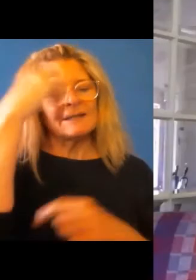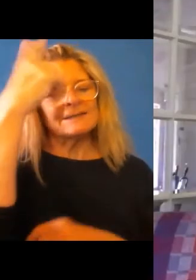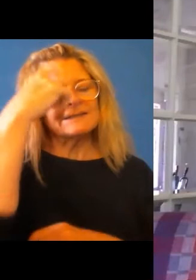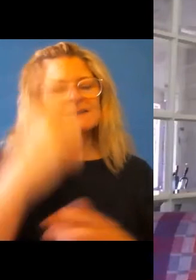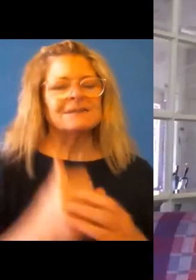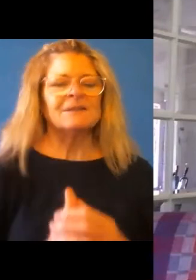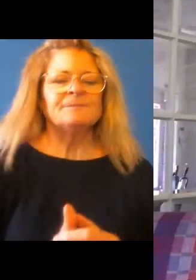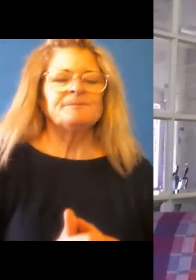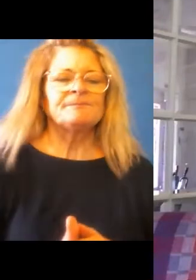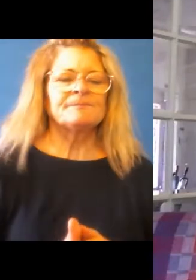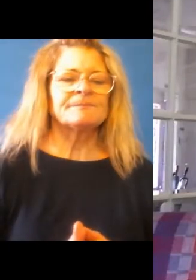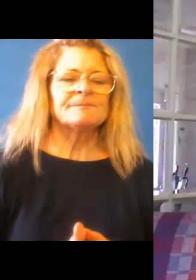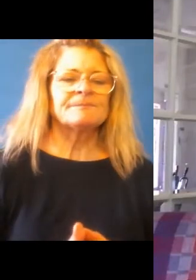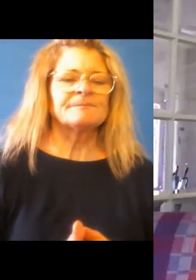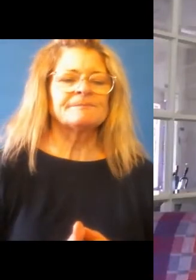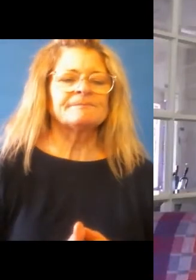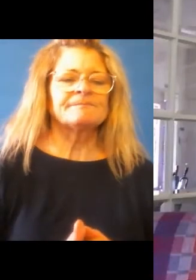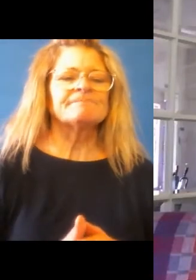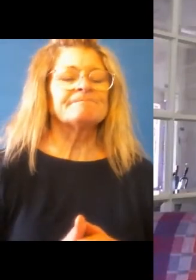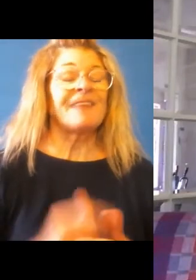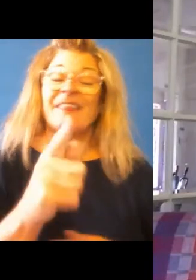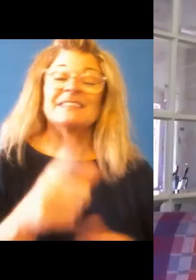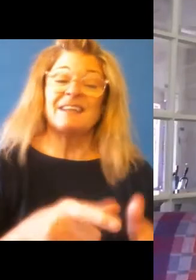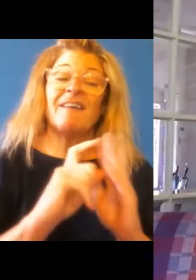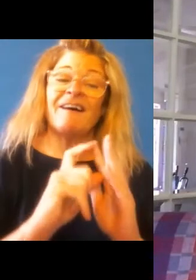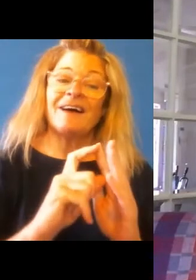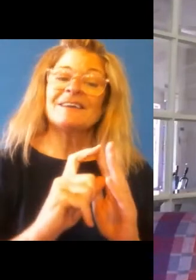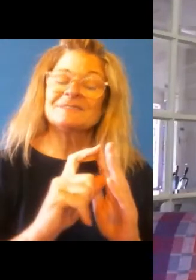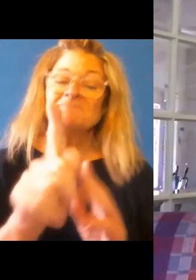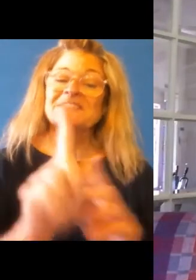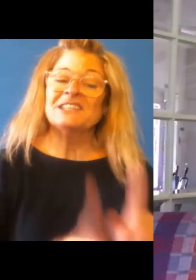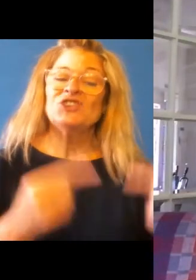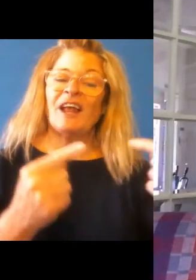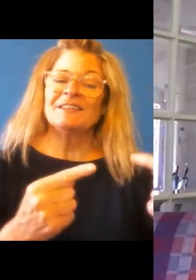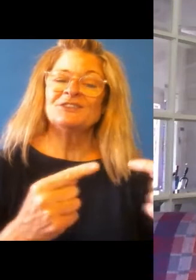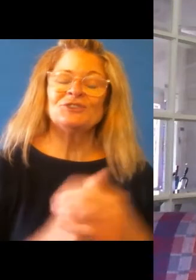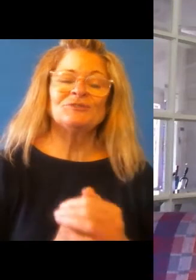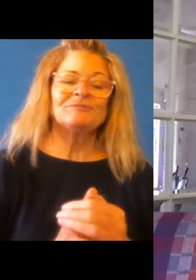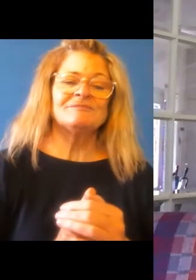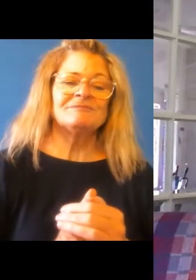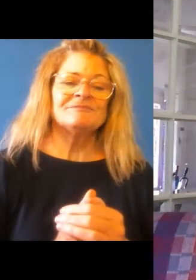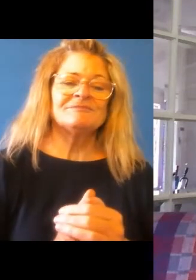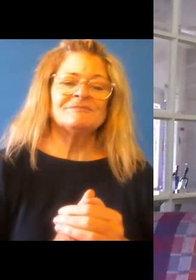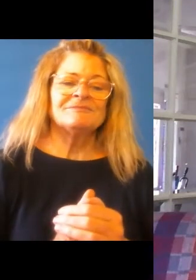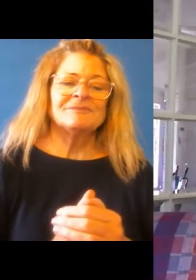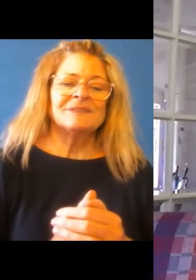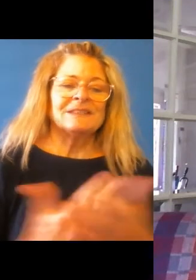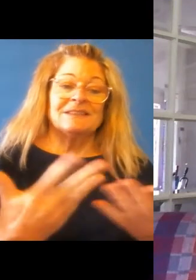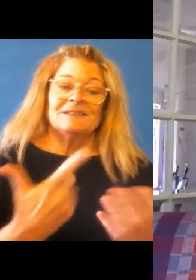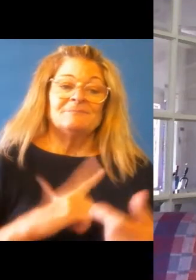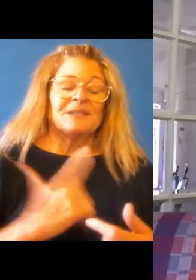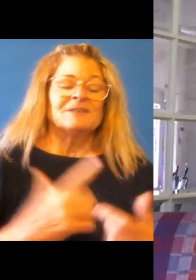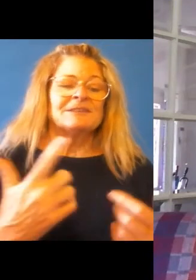look, I, I think it's, um, it, that is a challenge. And, and the challenge is because again, you know, the issues I talked about, about,